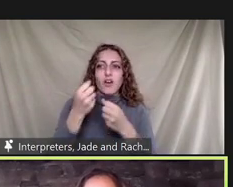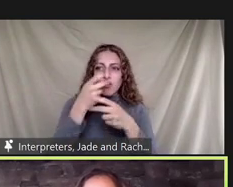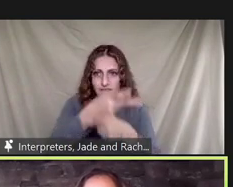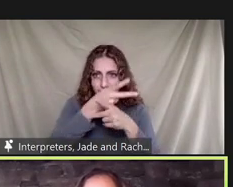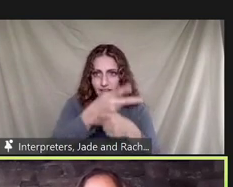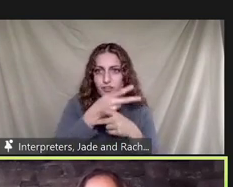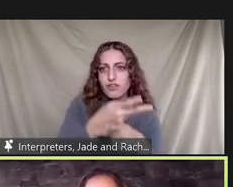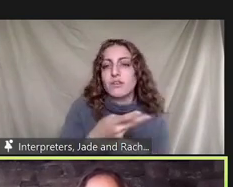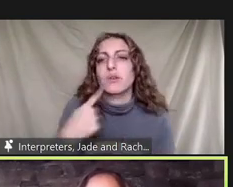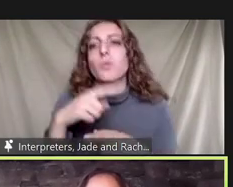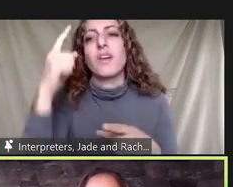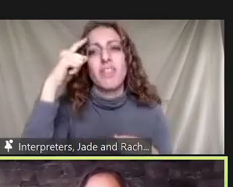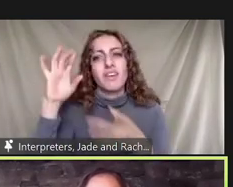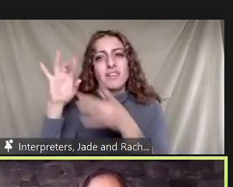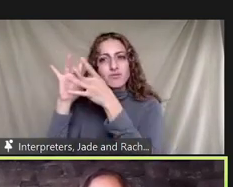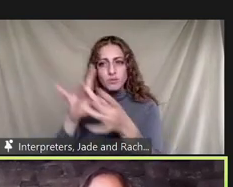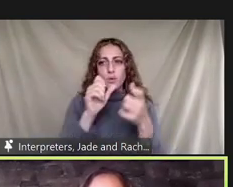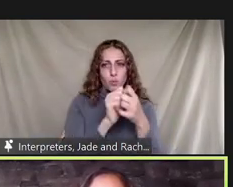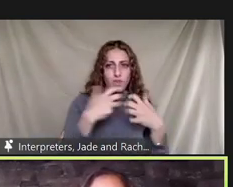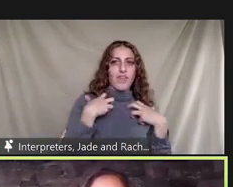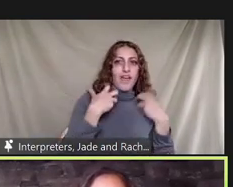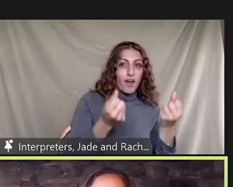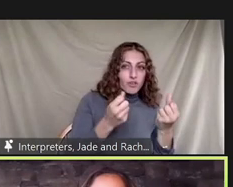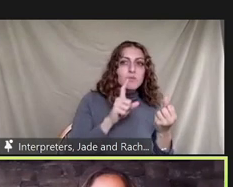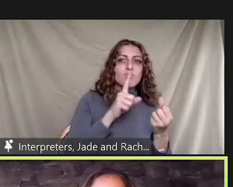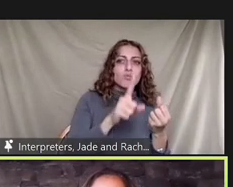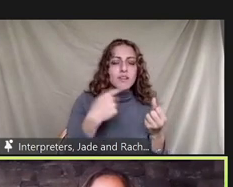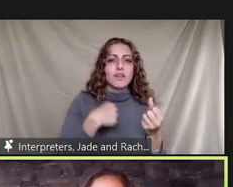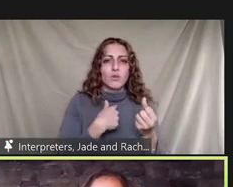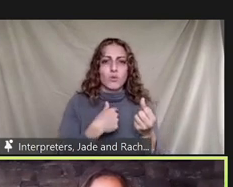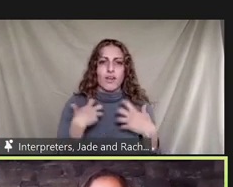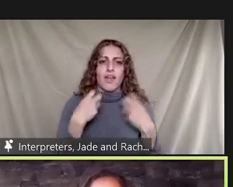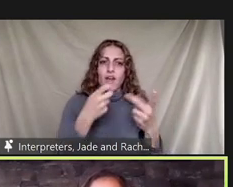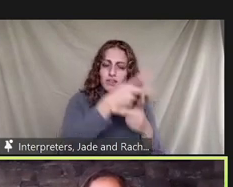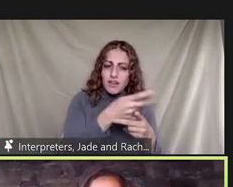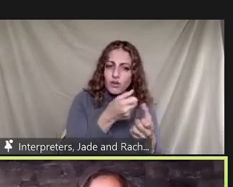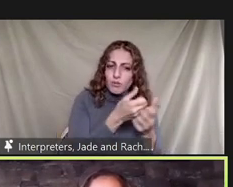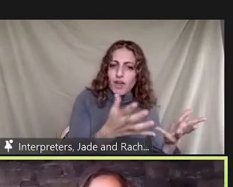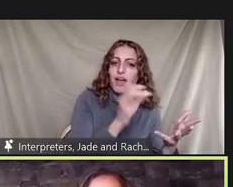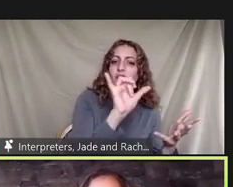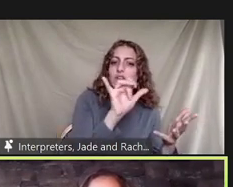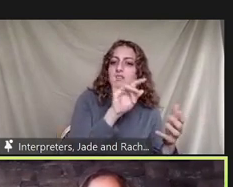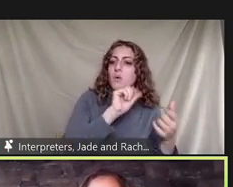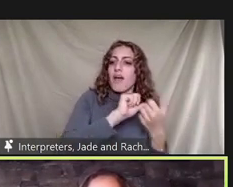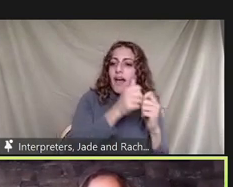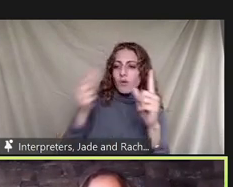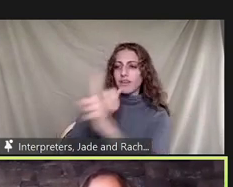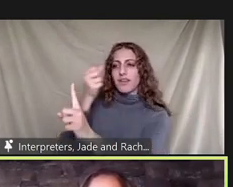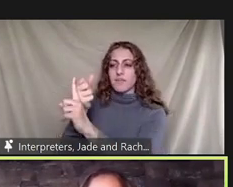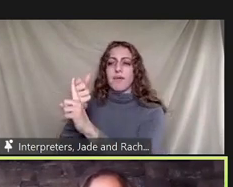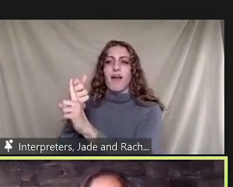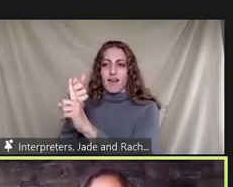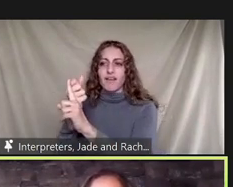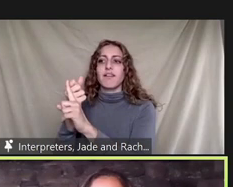change impacts on health but this is really providing healthcare and the impacts on climate change all of this data i'm presenting was